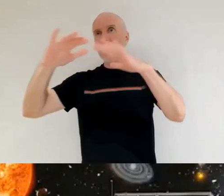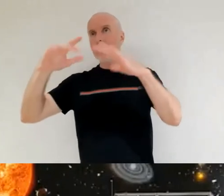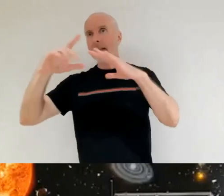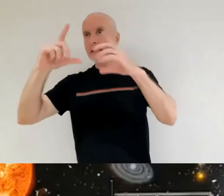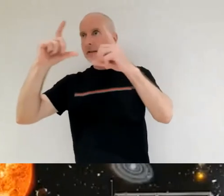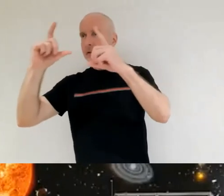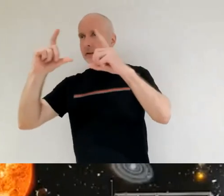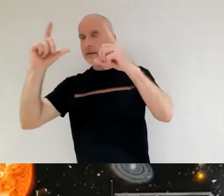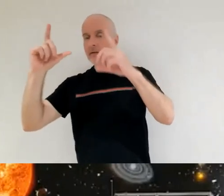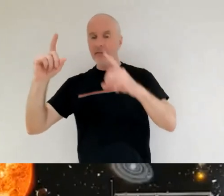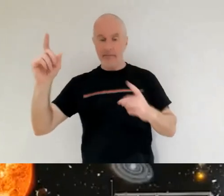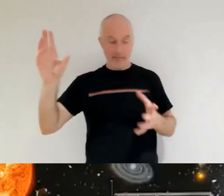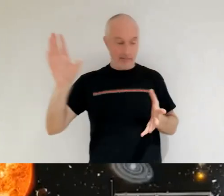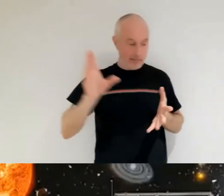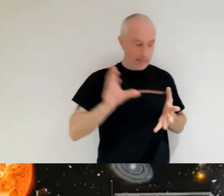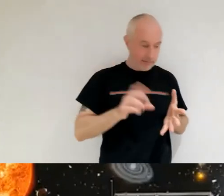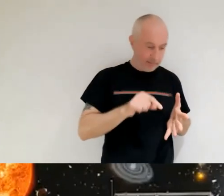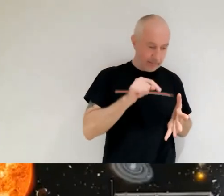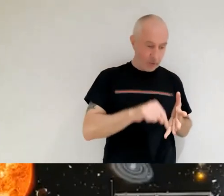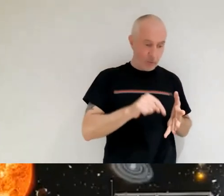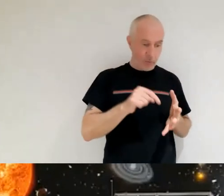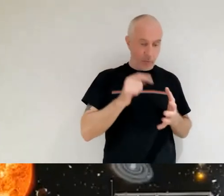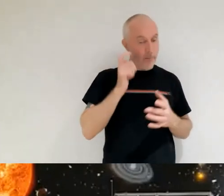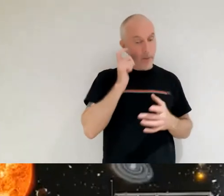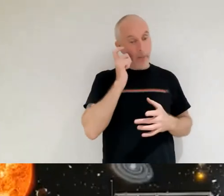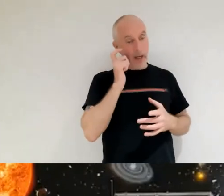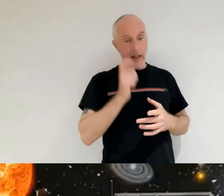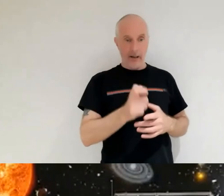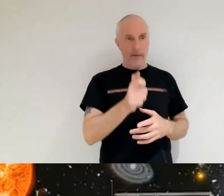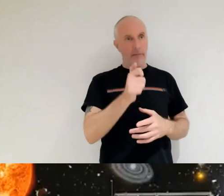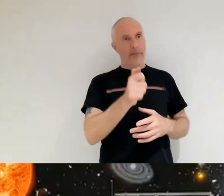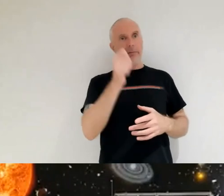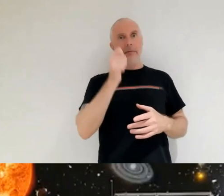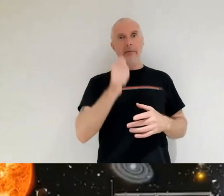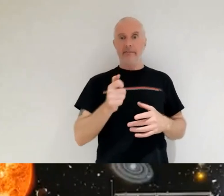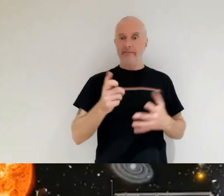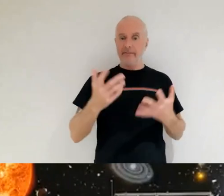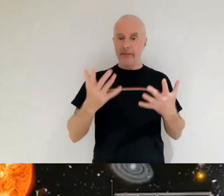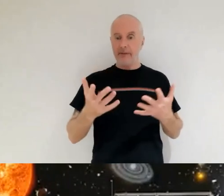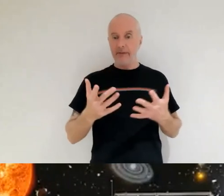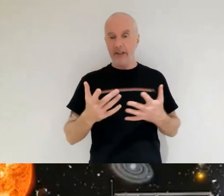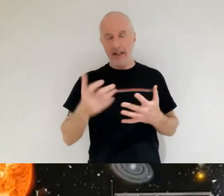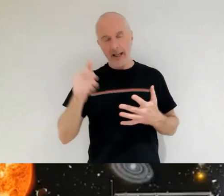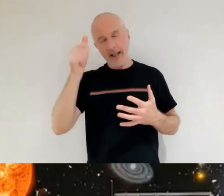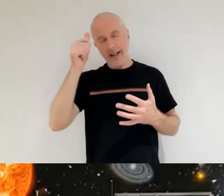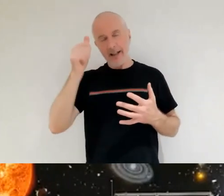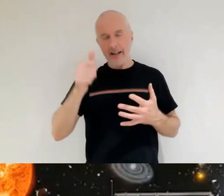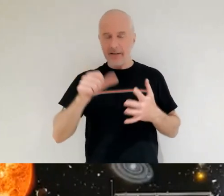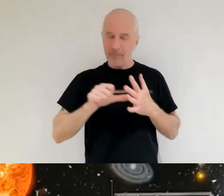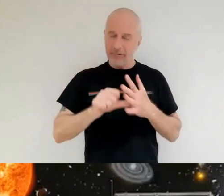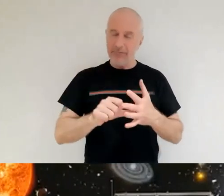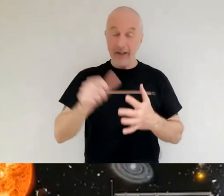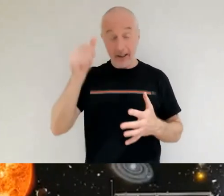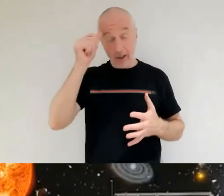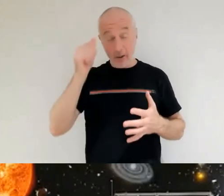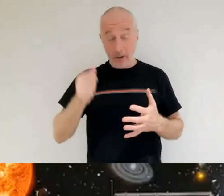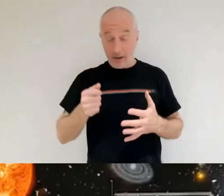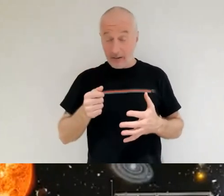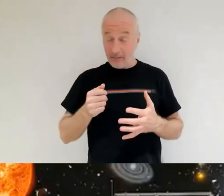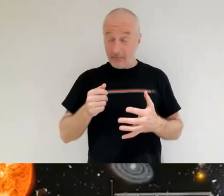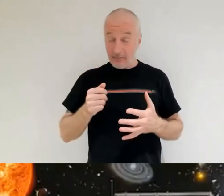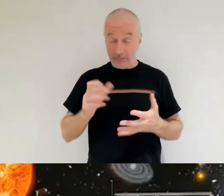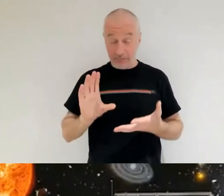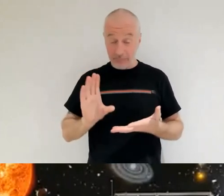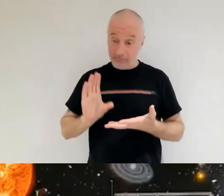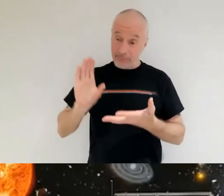you do get this trickle down effect occurring as well so it's a difficult one because yes it's a lot of money but